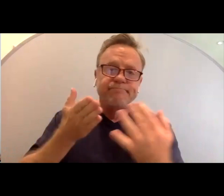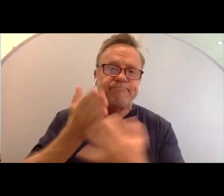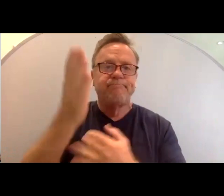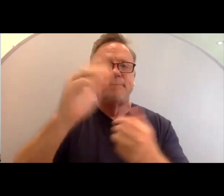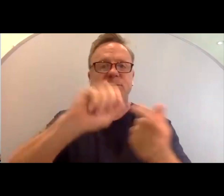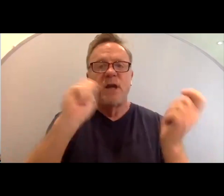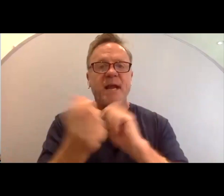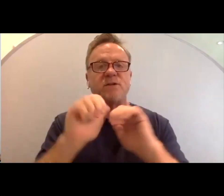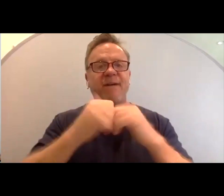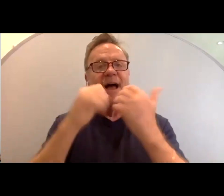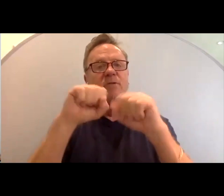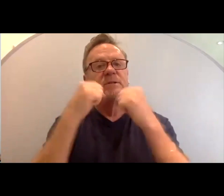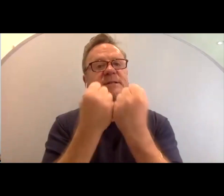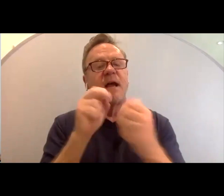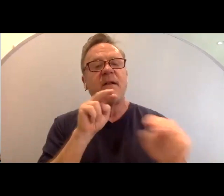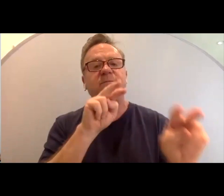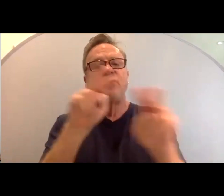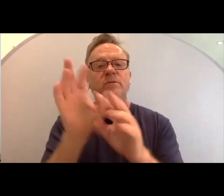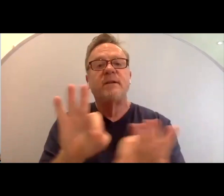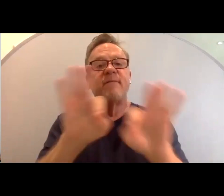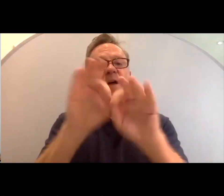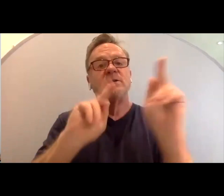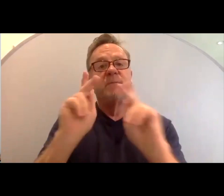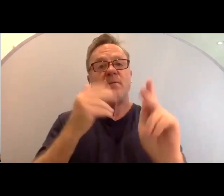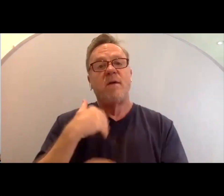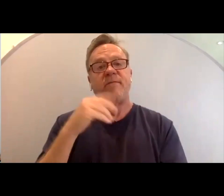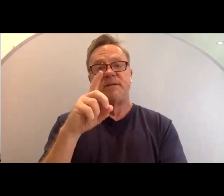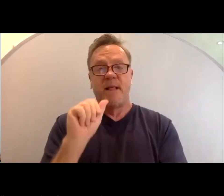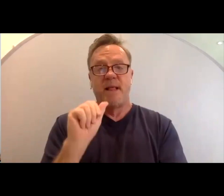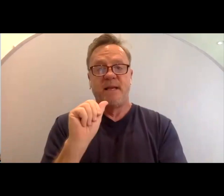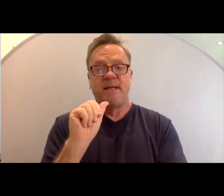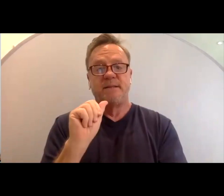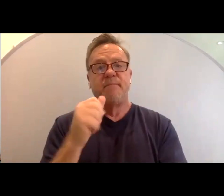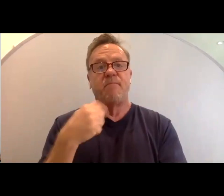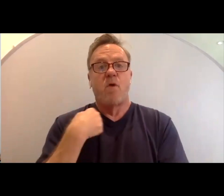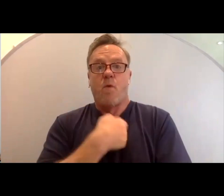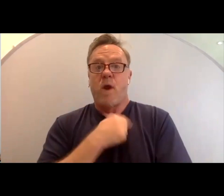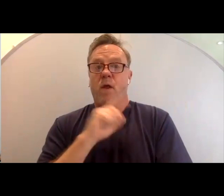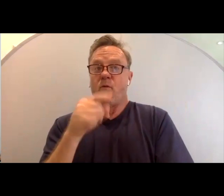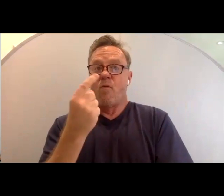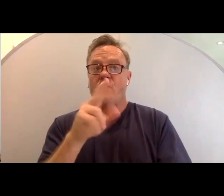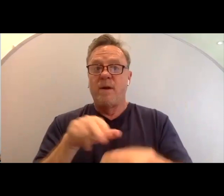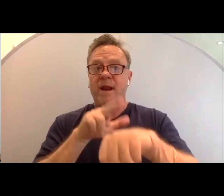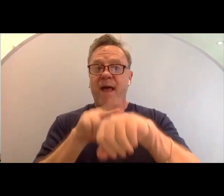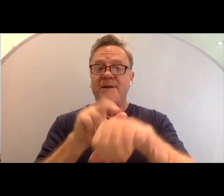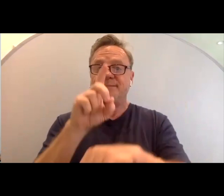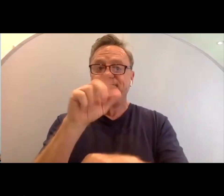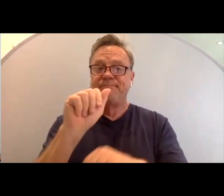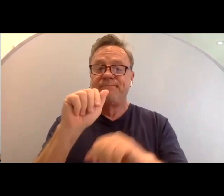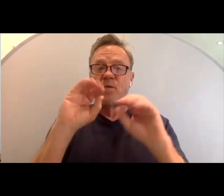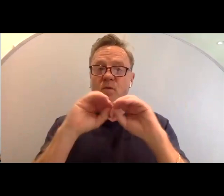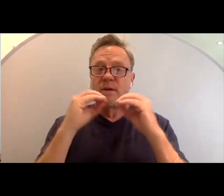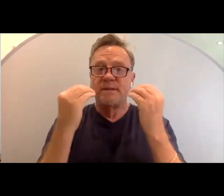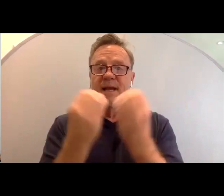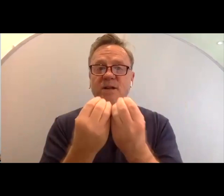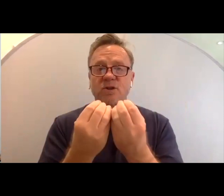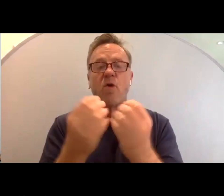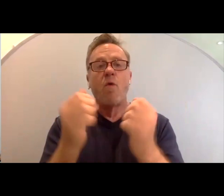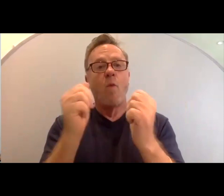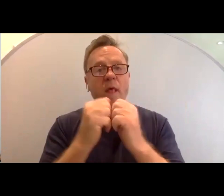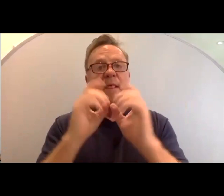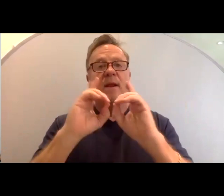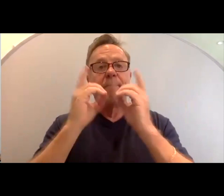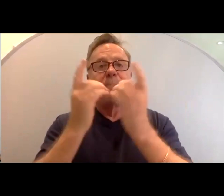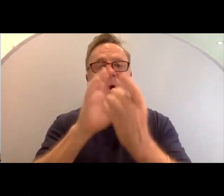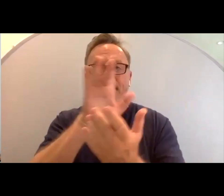how society views and values people with disabilities. We are the only national disability organization with a department